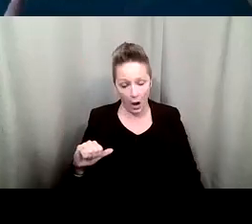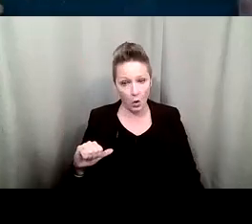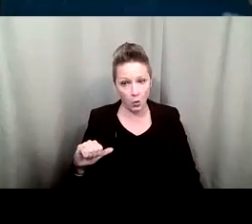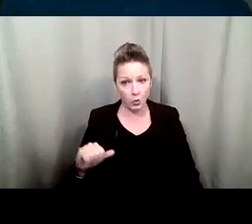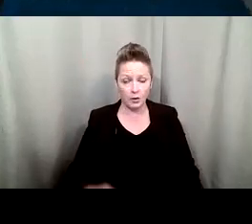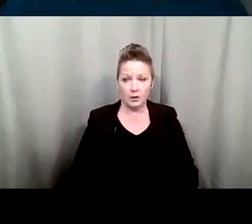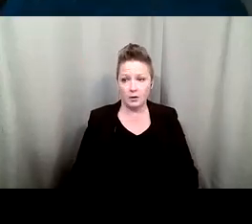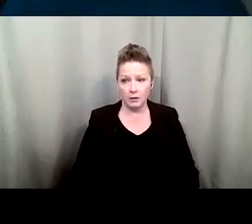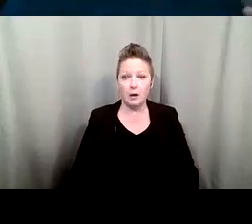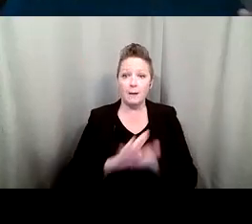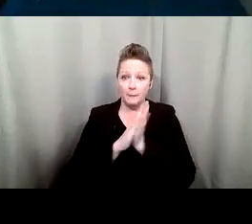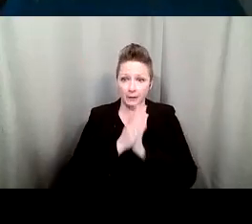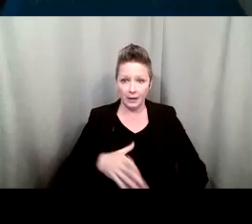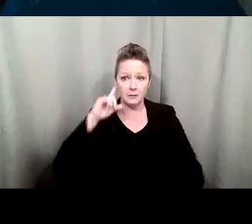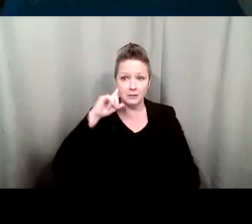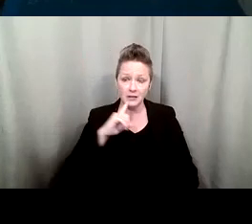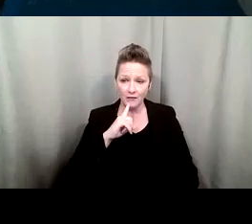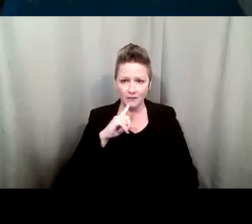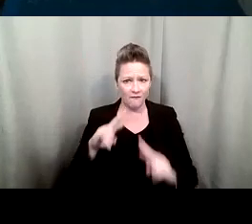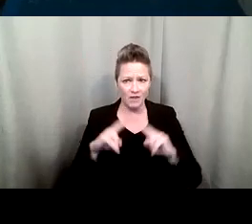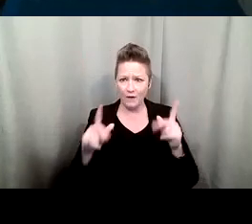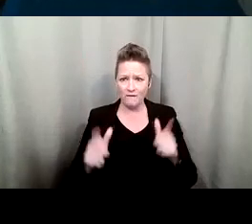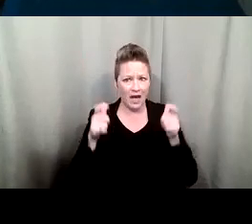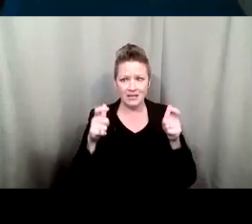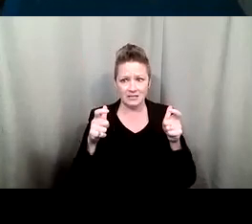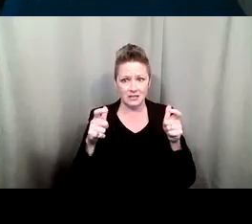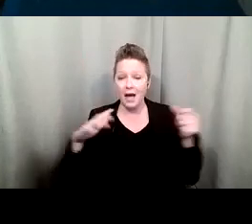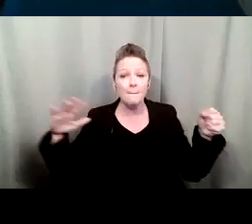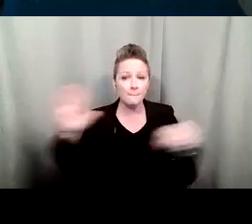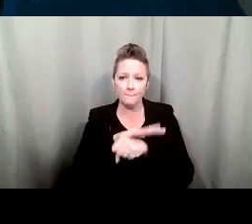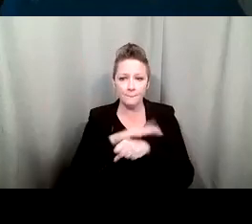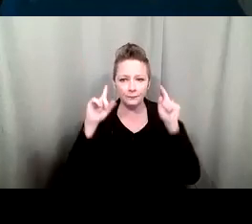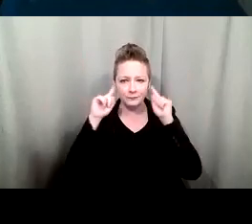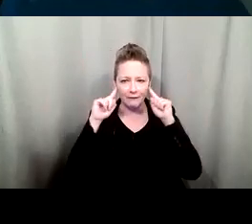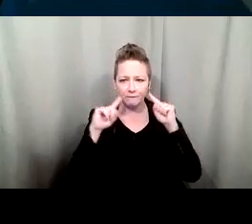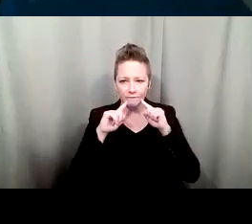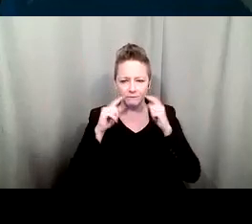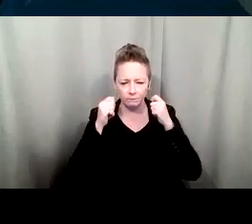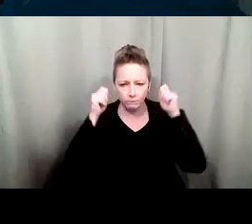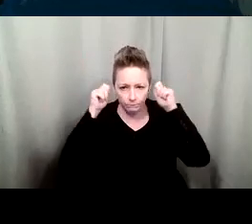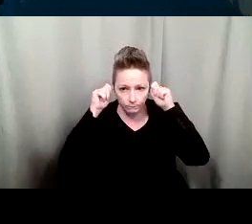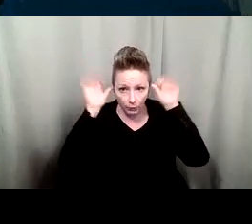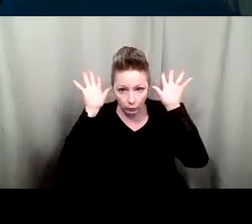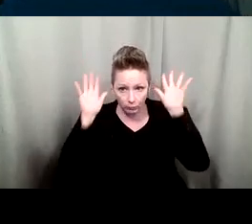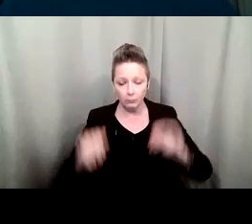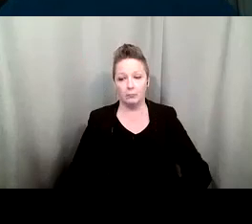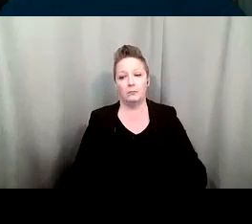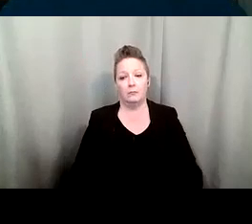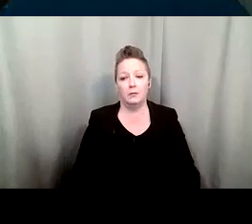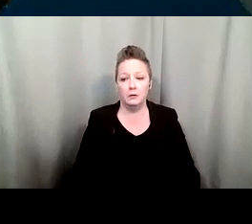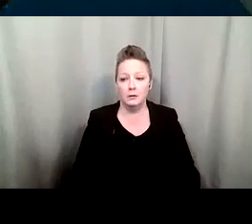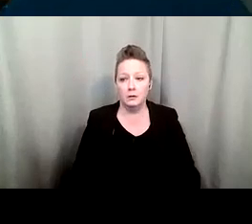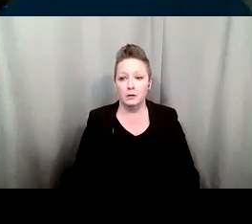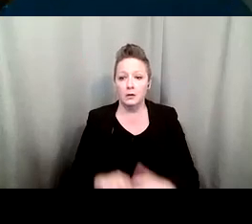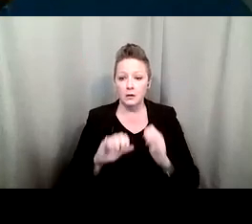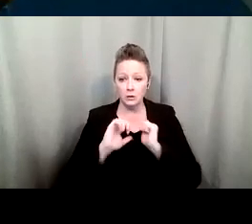i became deaf very very quickly and completely so the way i'm going to respond to